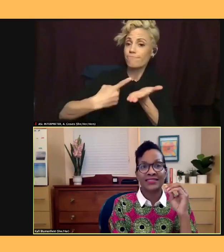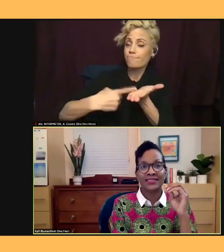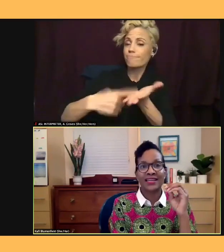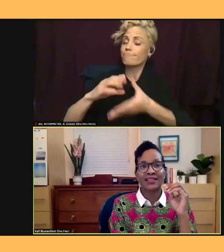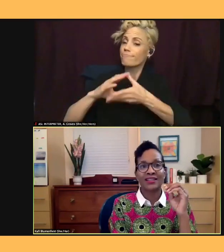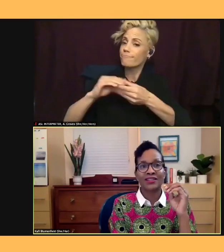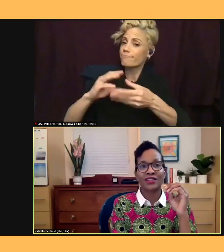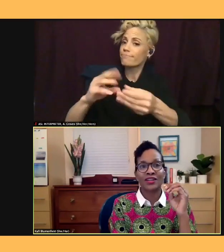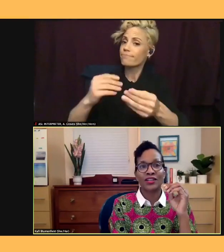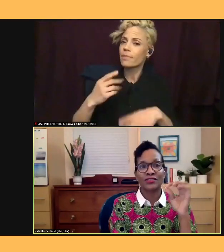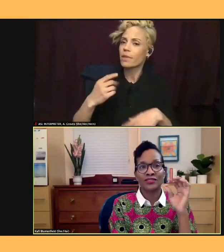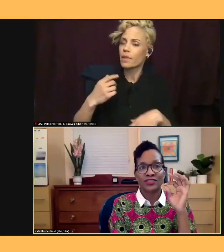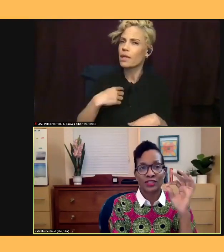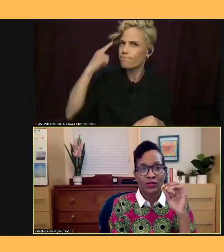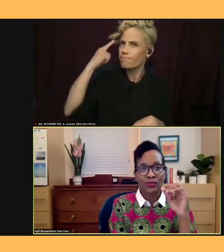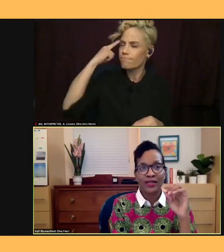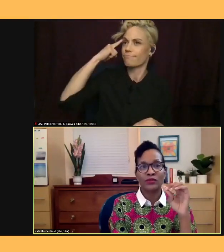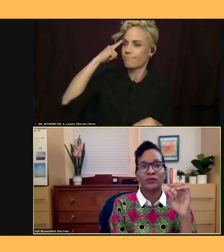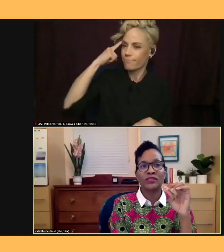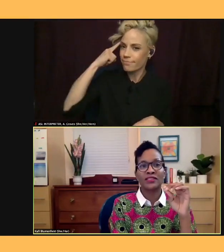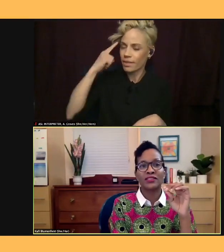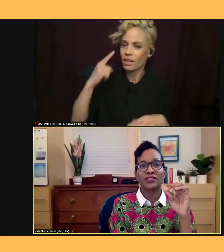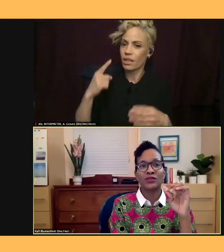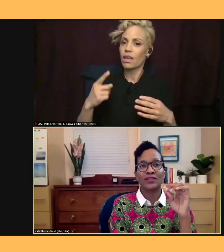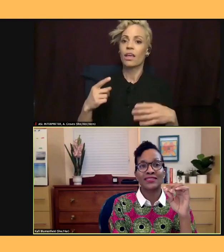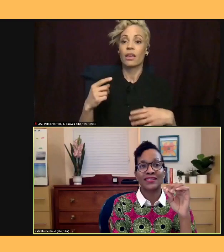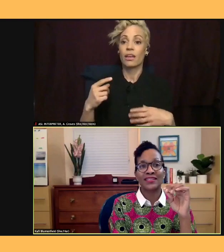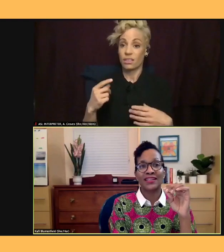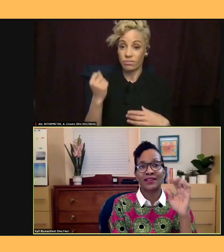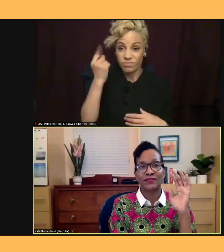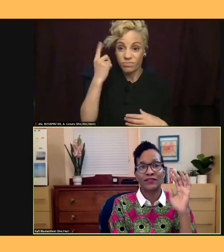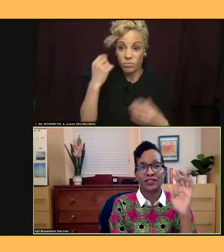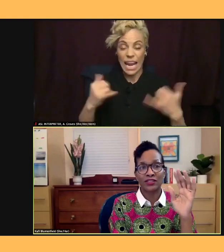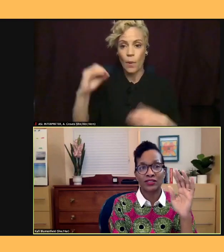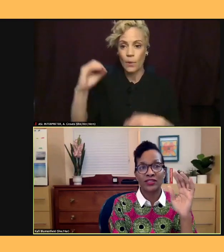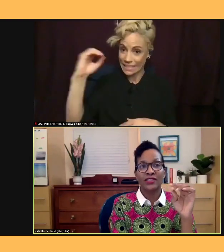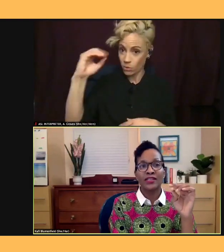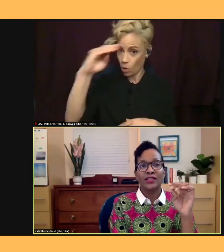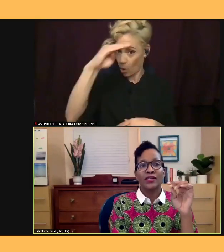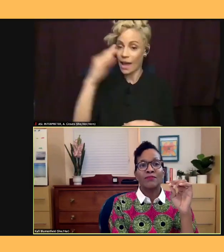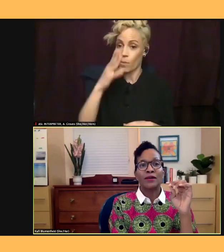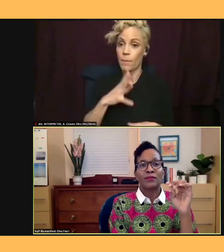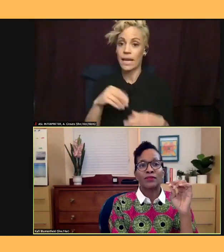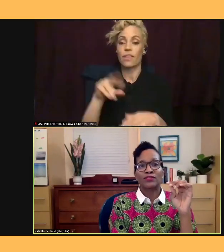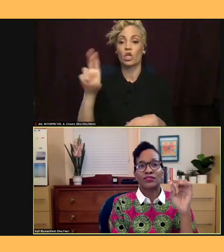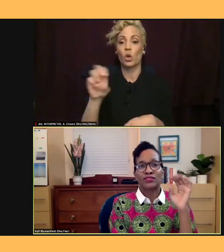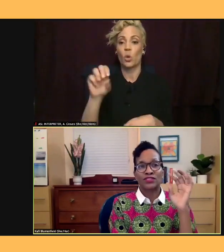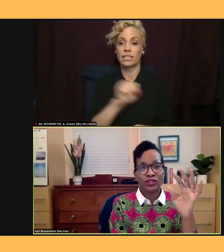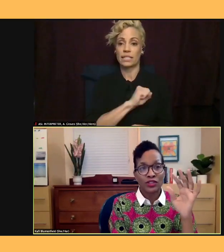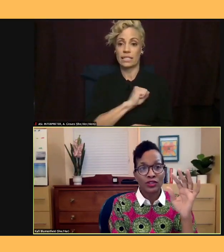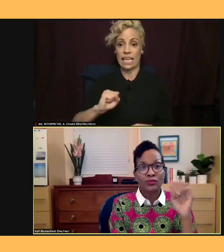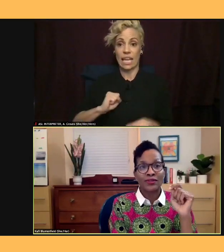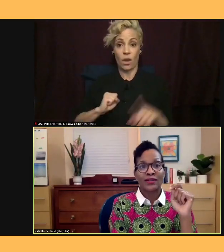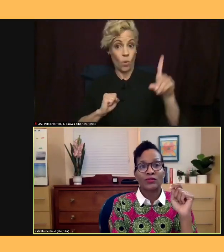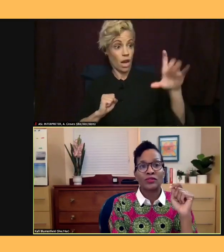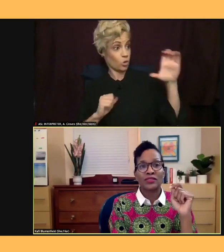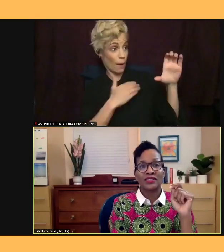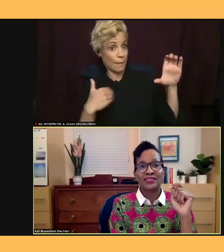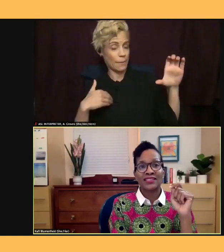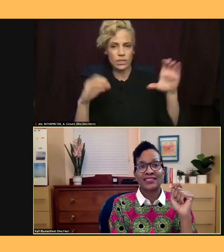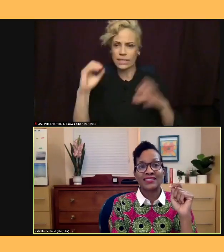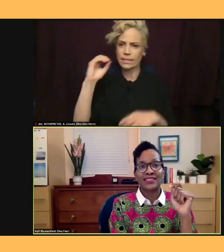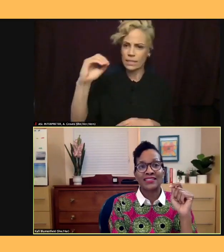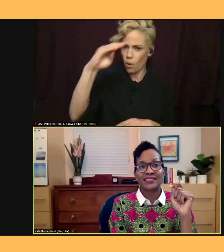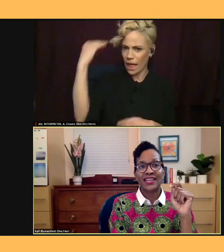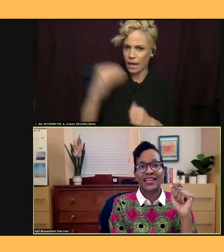are zero Black women in the U.S. Senate out of the 100 members, zero Black women in the State Senate today